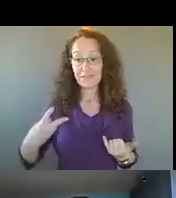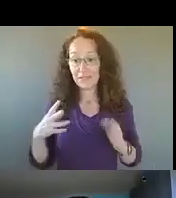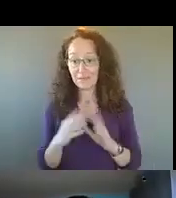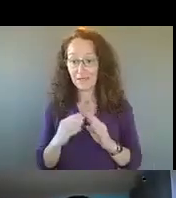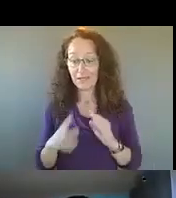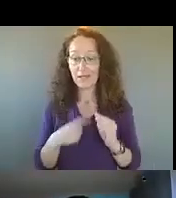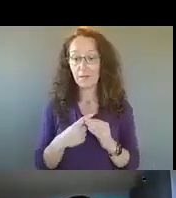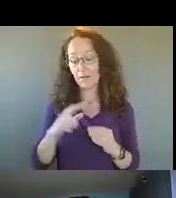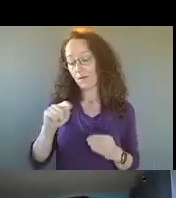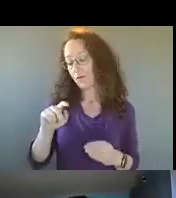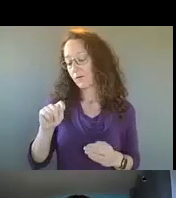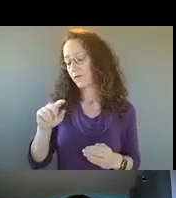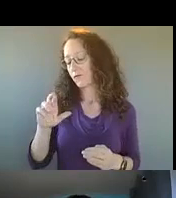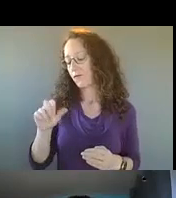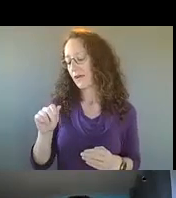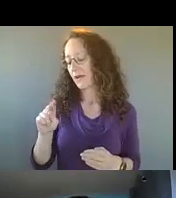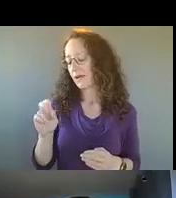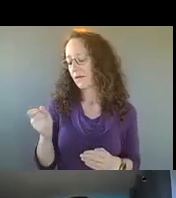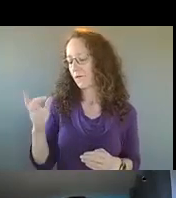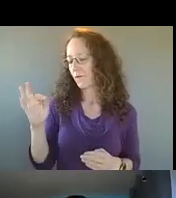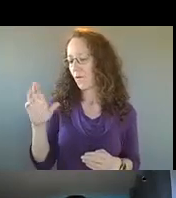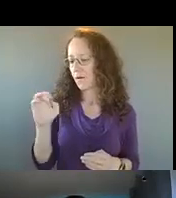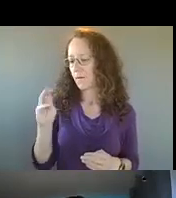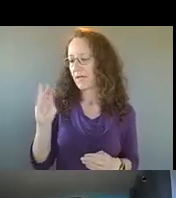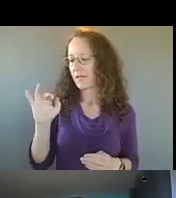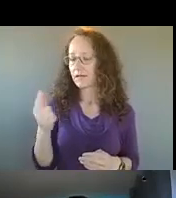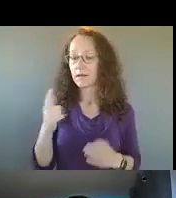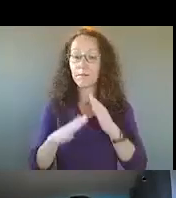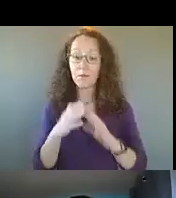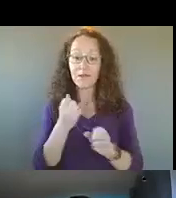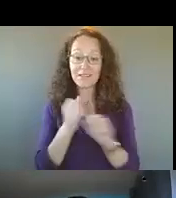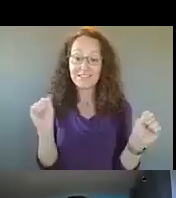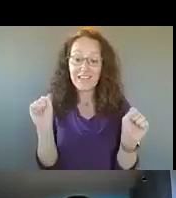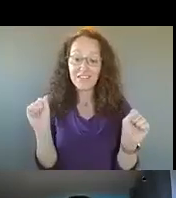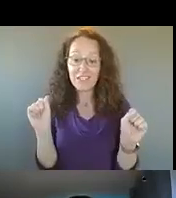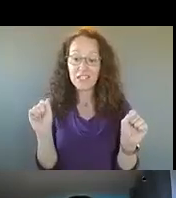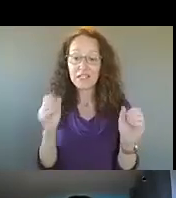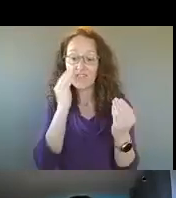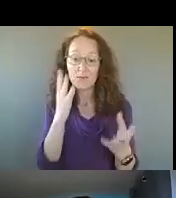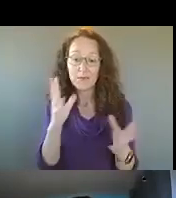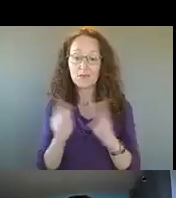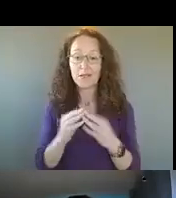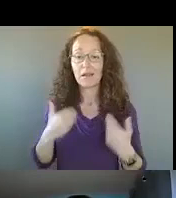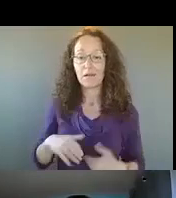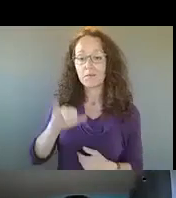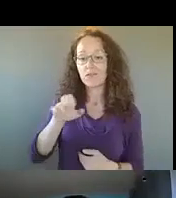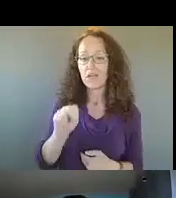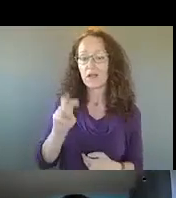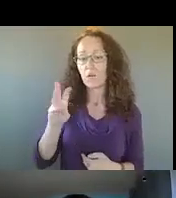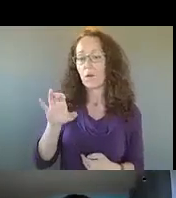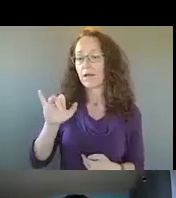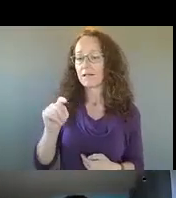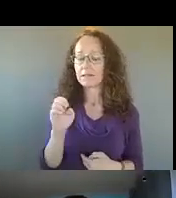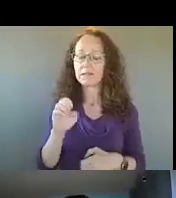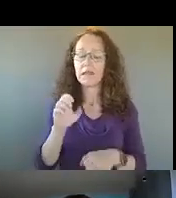Transforming Community Safety Informational Meeting. I am Jen White. I work in the Office of Violence Prevention as